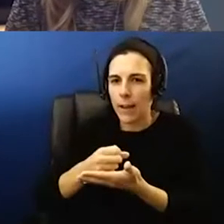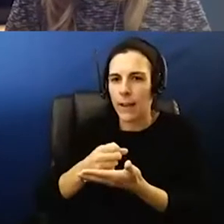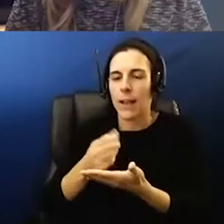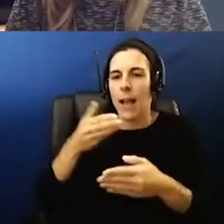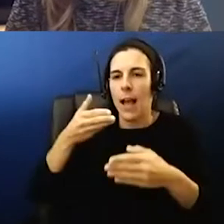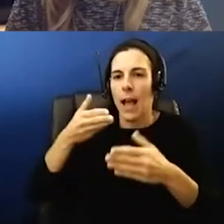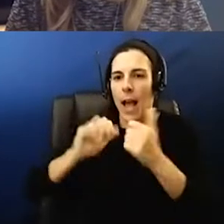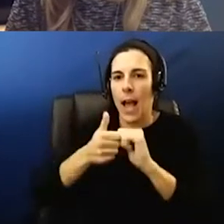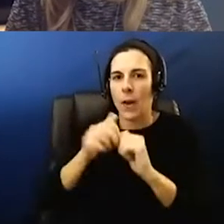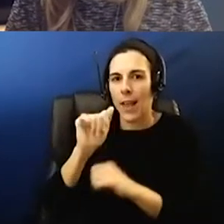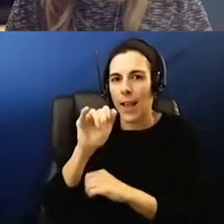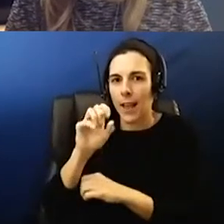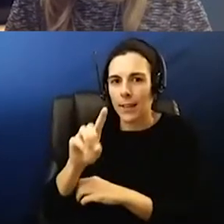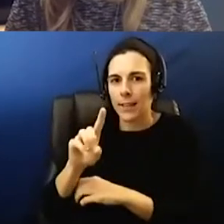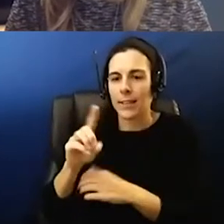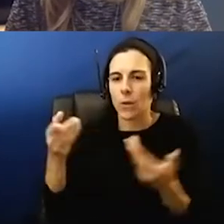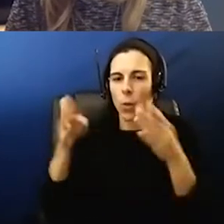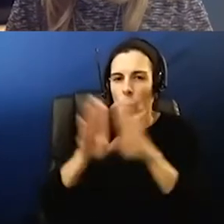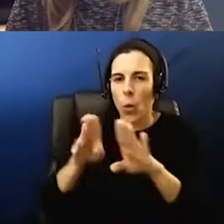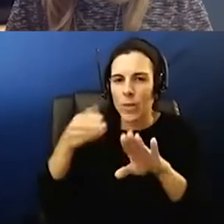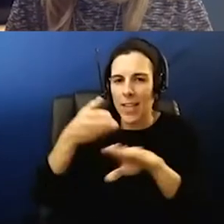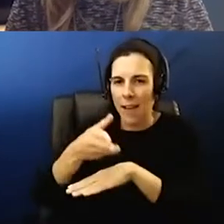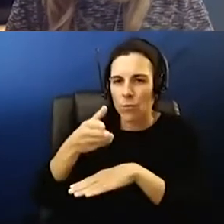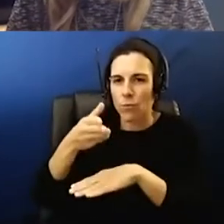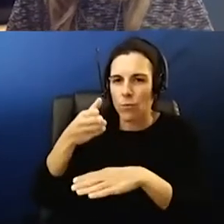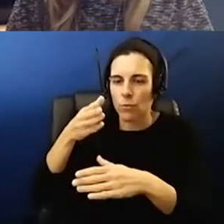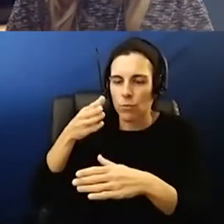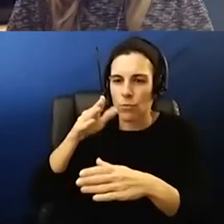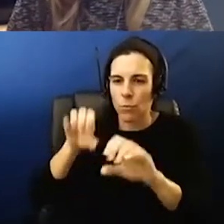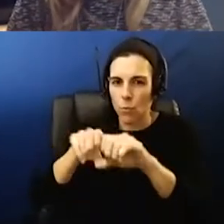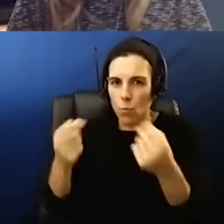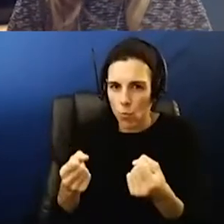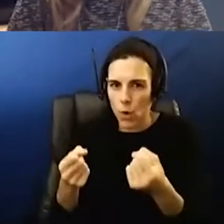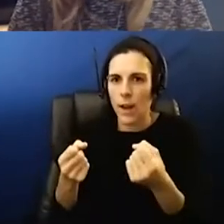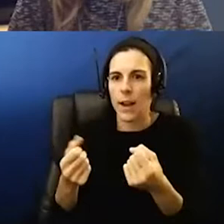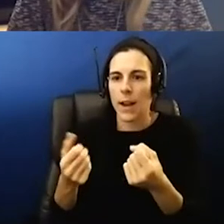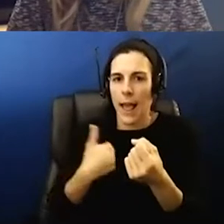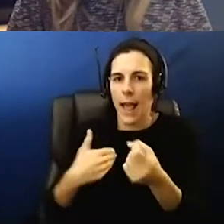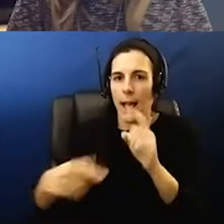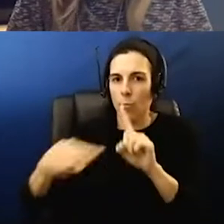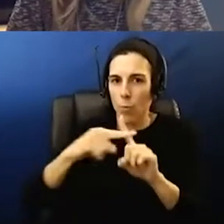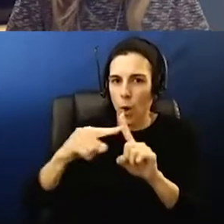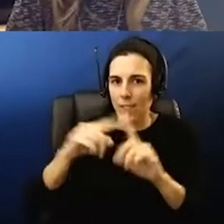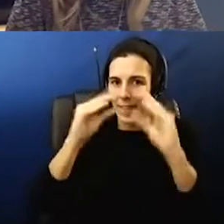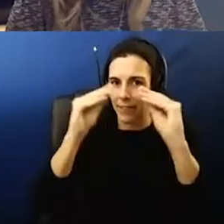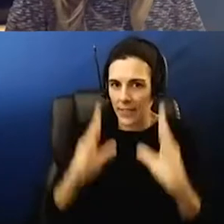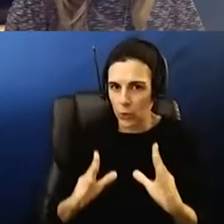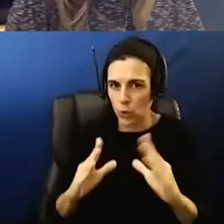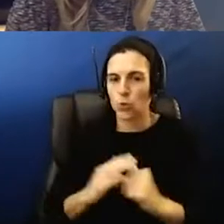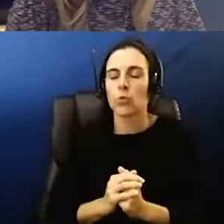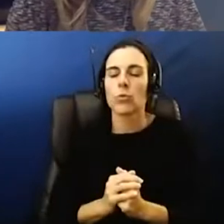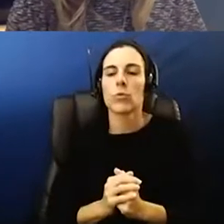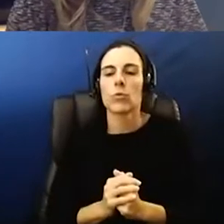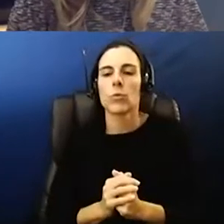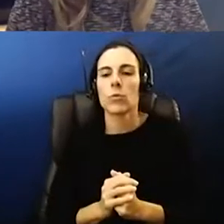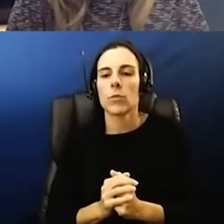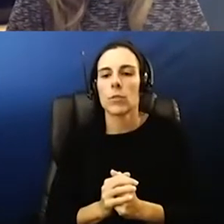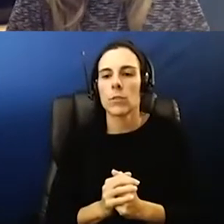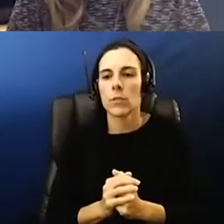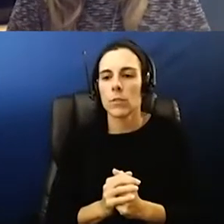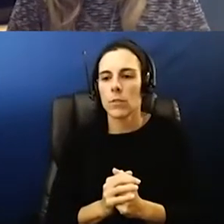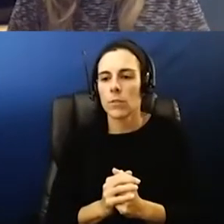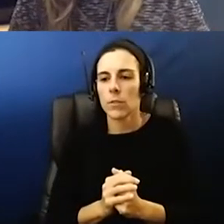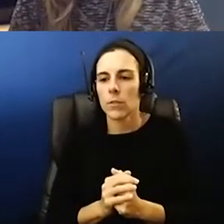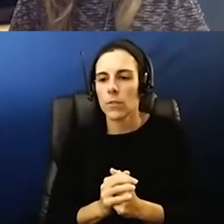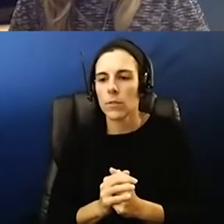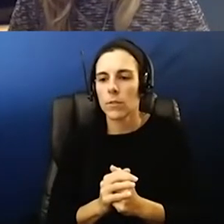break maynor has closed uh over positive teachers um and just to answer the second part of that question um austin isd did remain